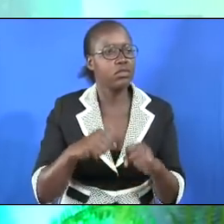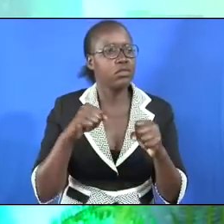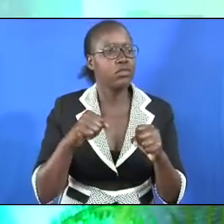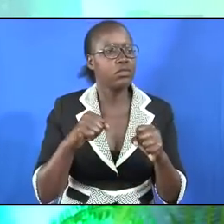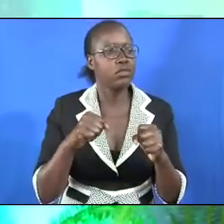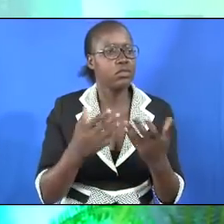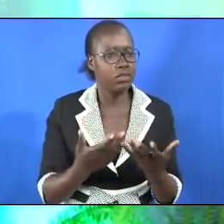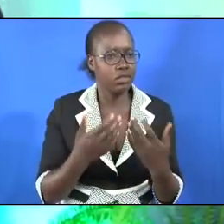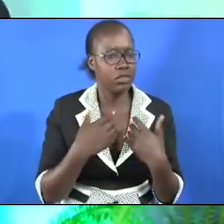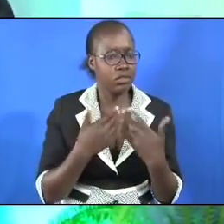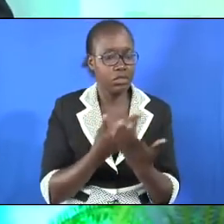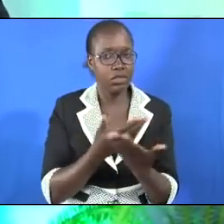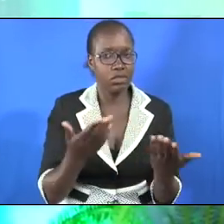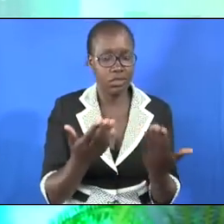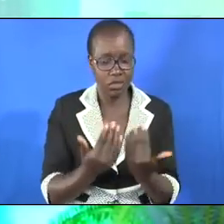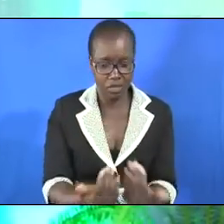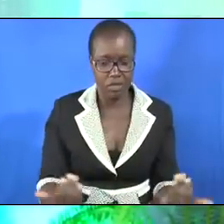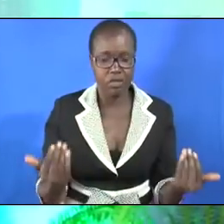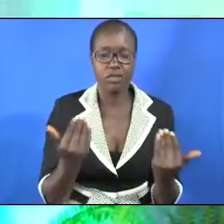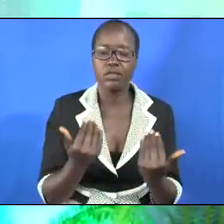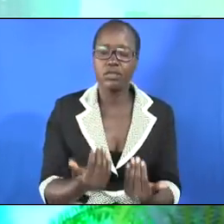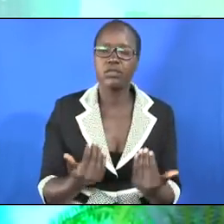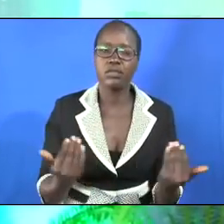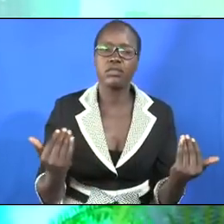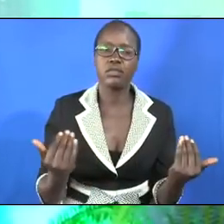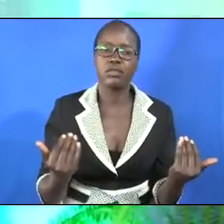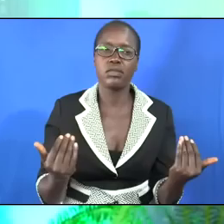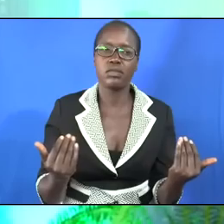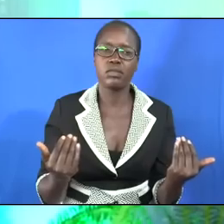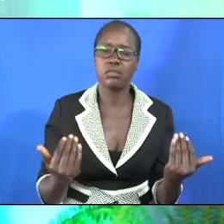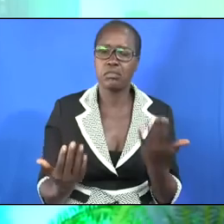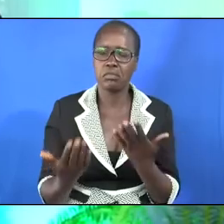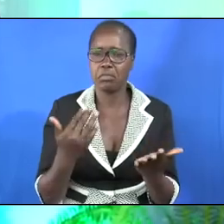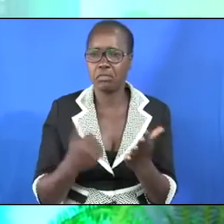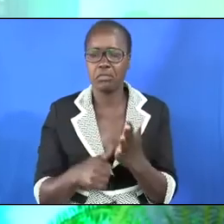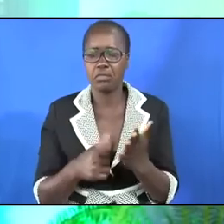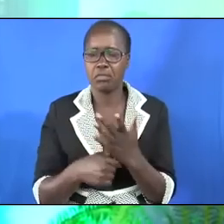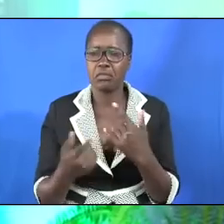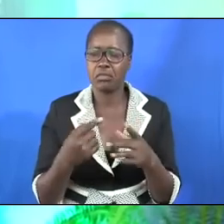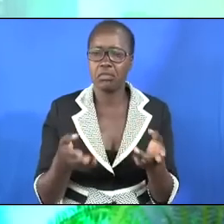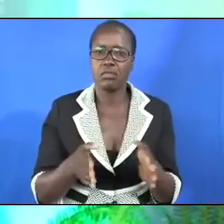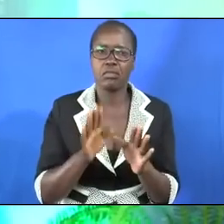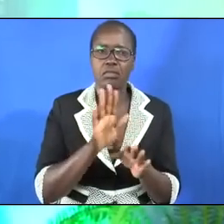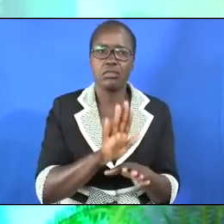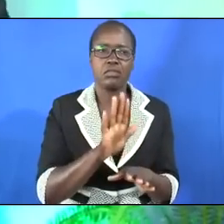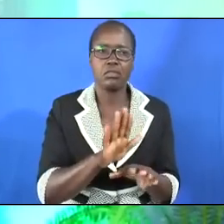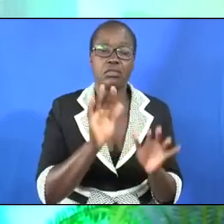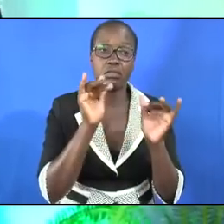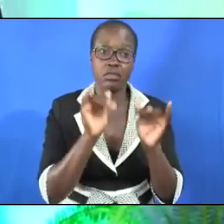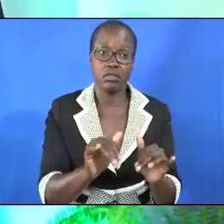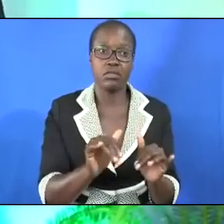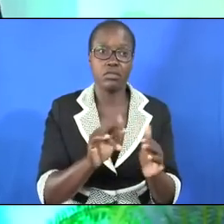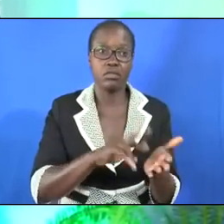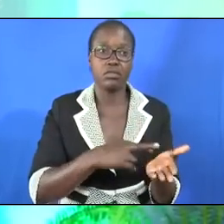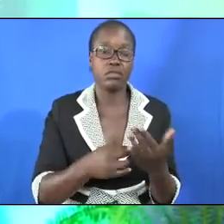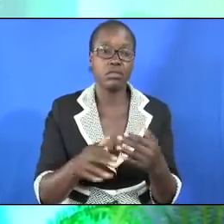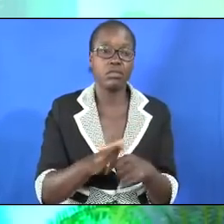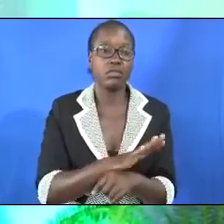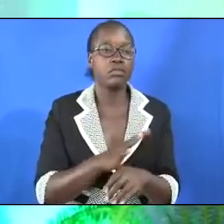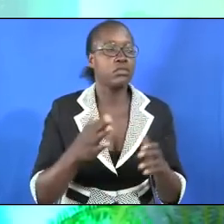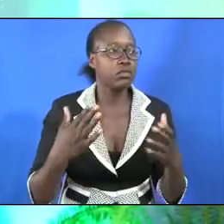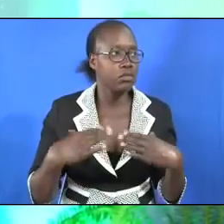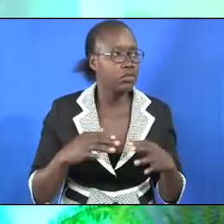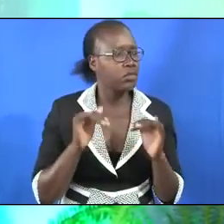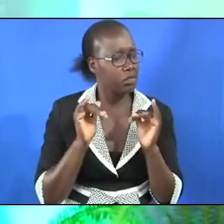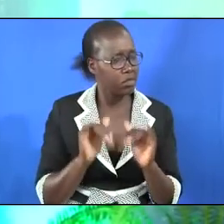hand over this to our little children even though our trustees may come their way they remain resourceful people